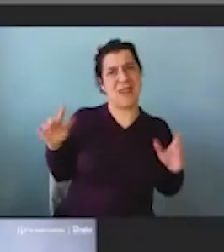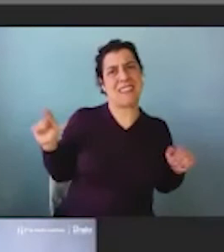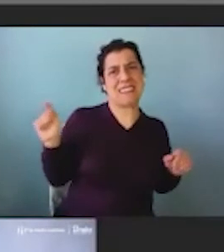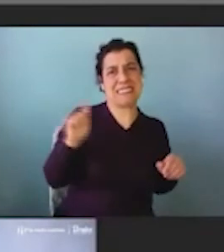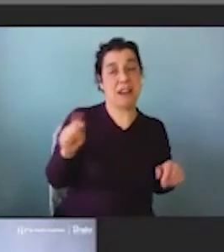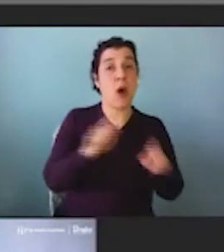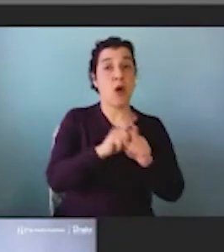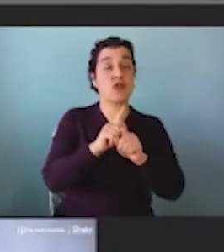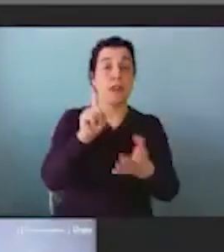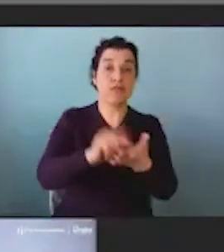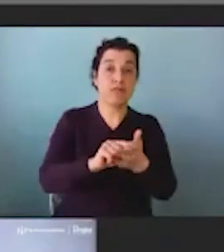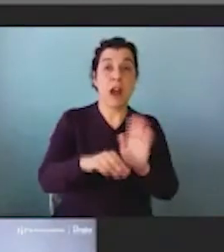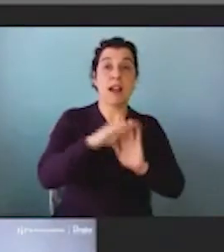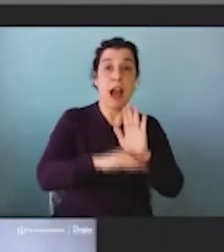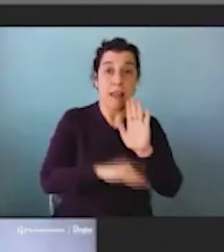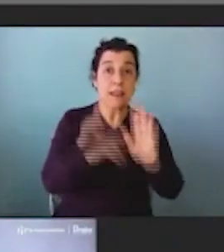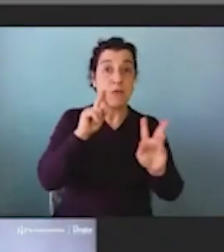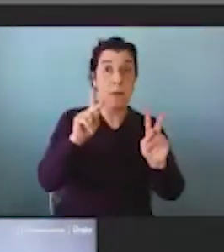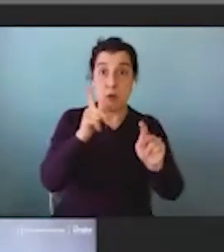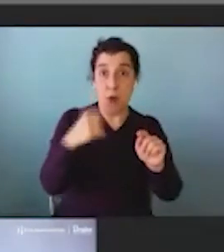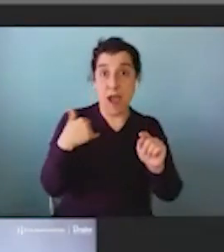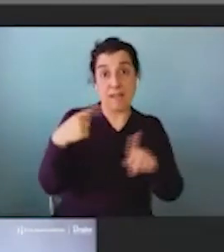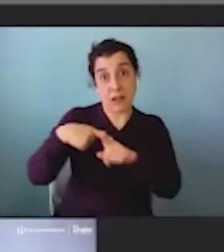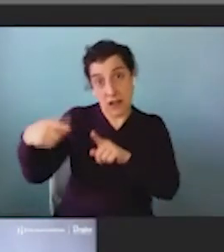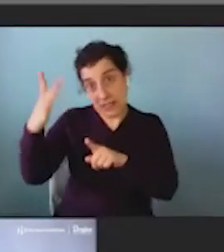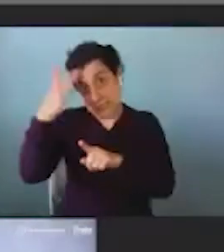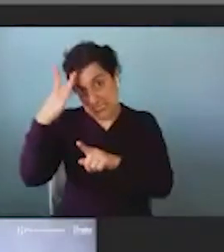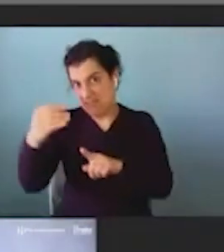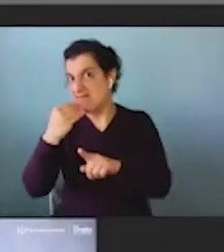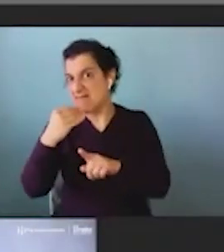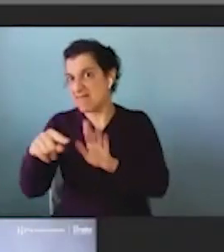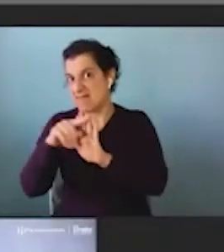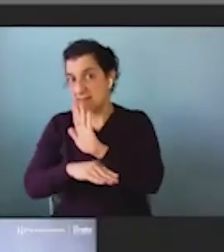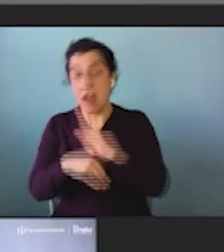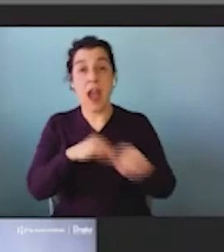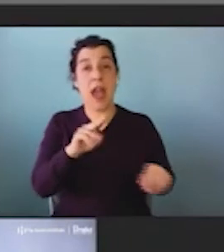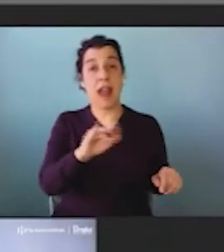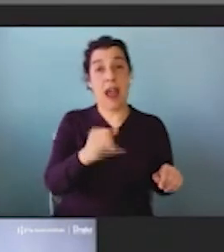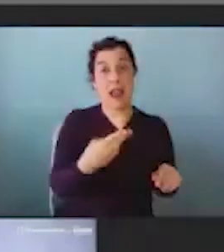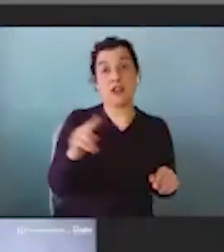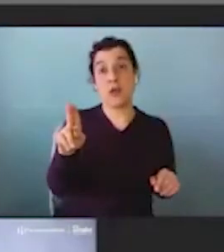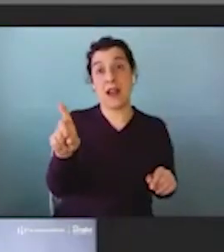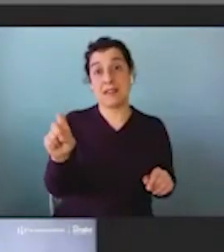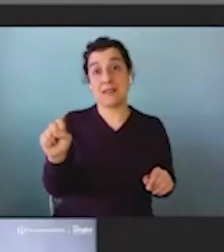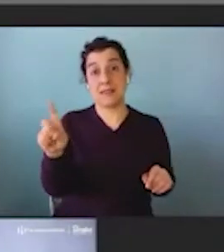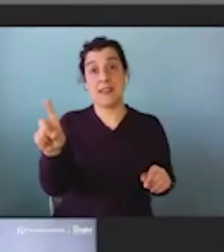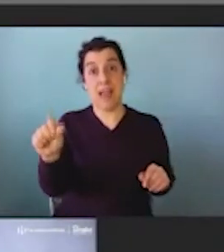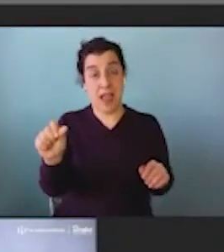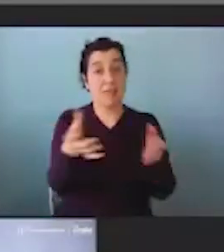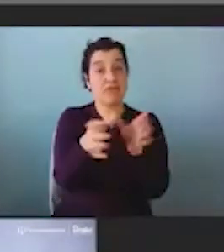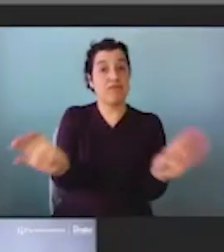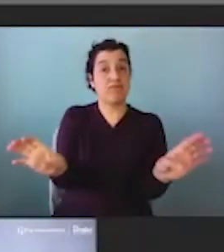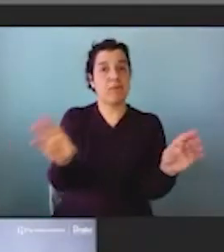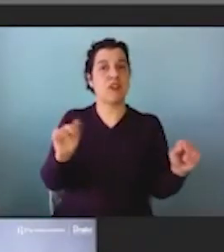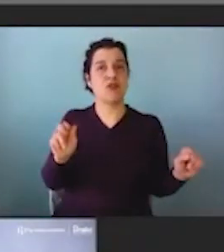for nutrition for people with disease conditions. The NIH and USDA many years ago decided that they're going to split up nutrition.